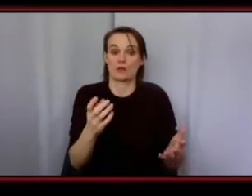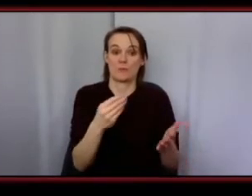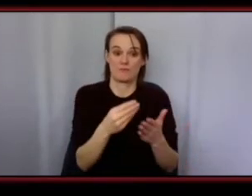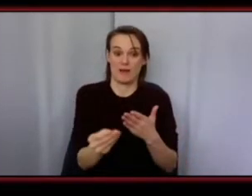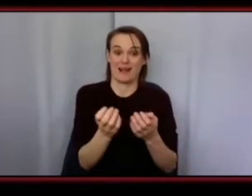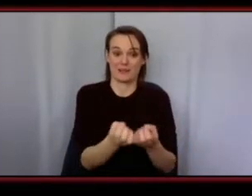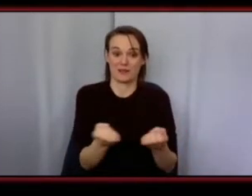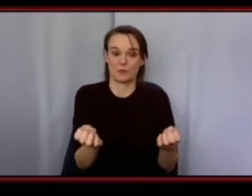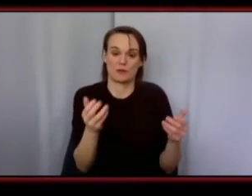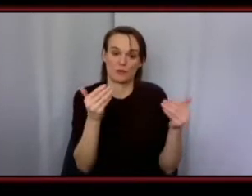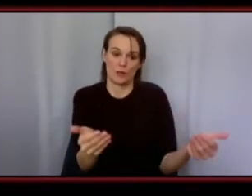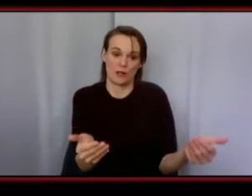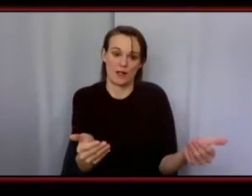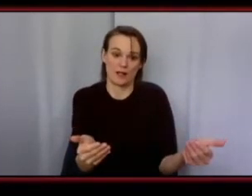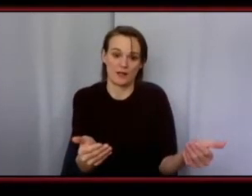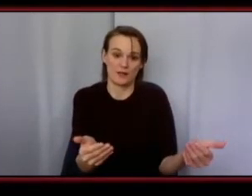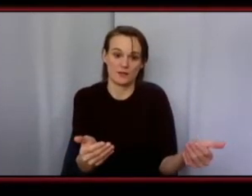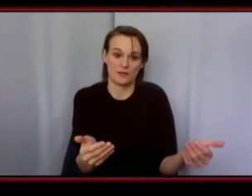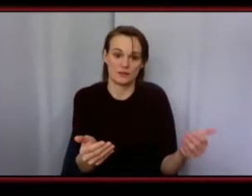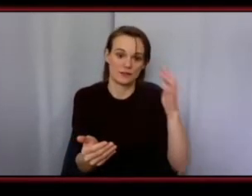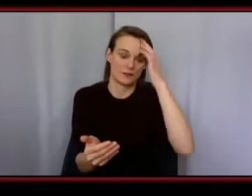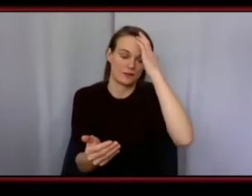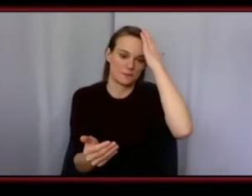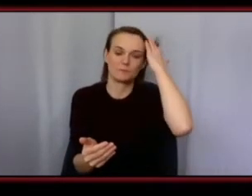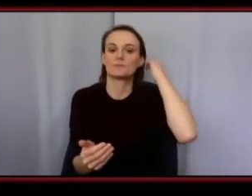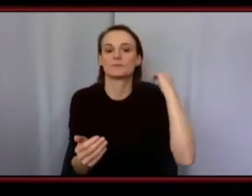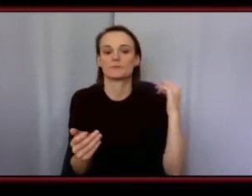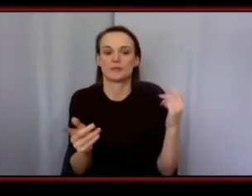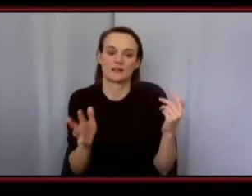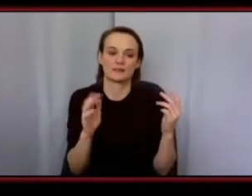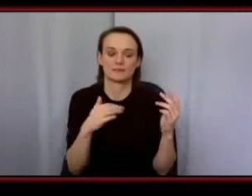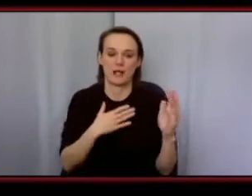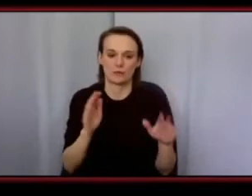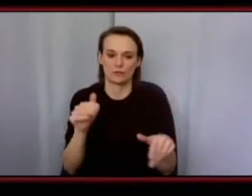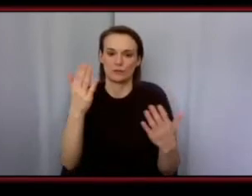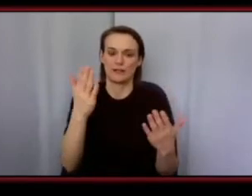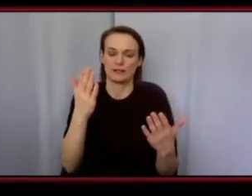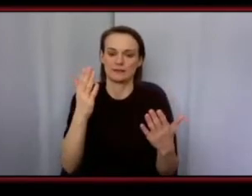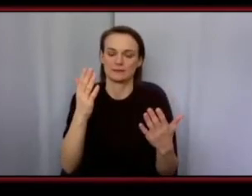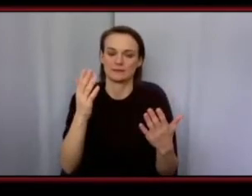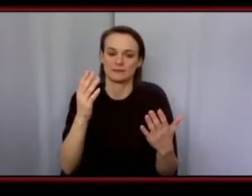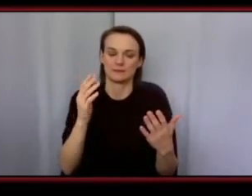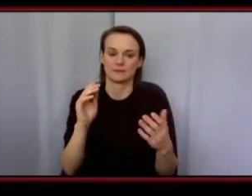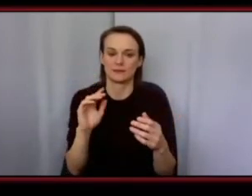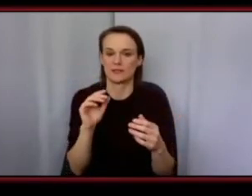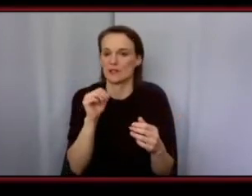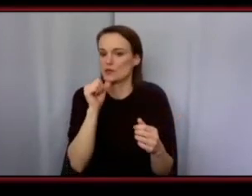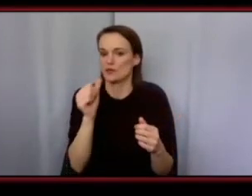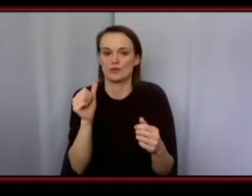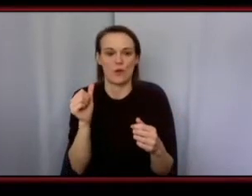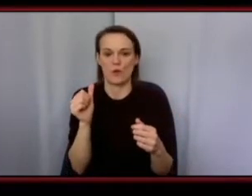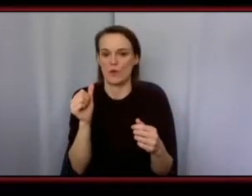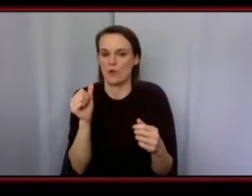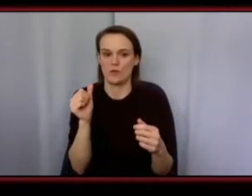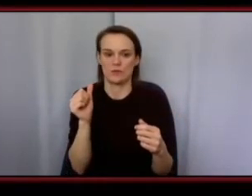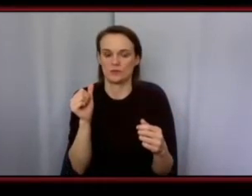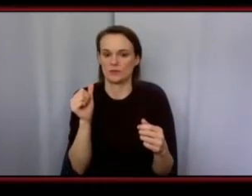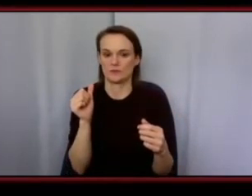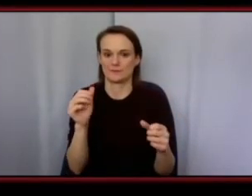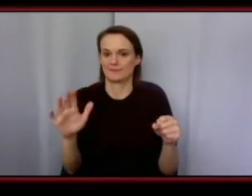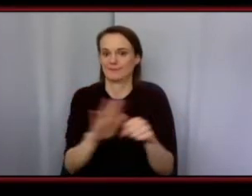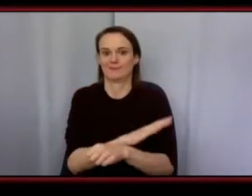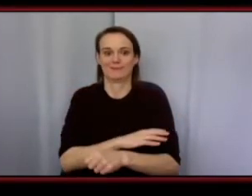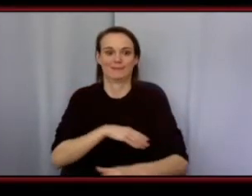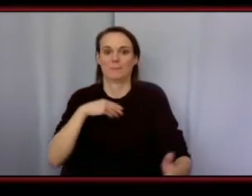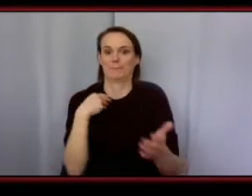and all that stuff then then go overhead and um yeah i think that would be like my best recommendation is to just not jump in like